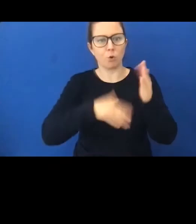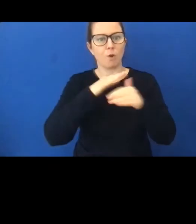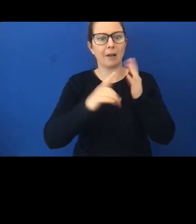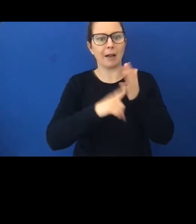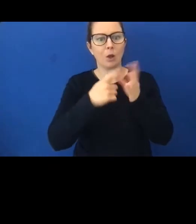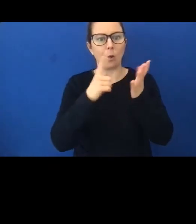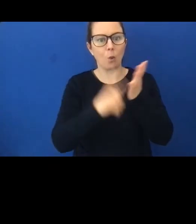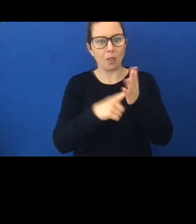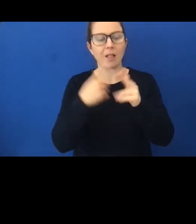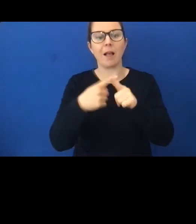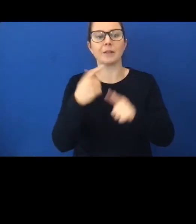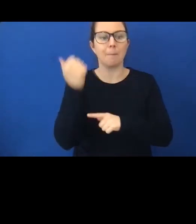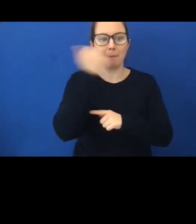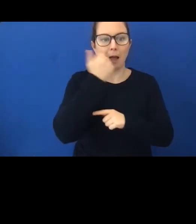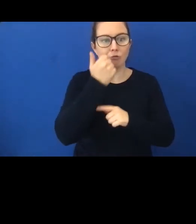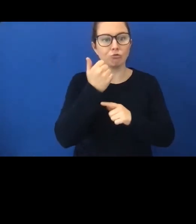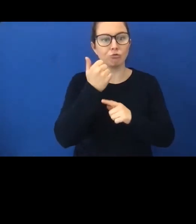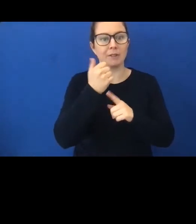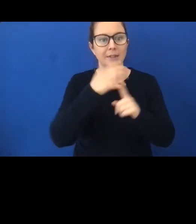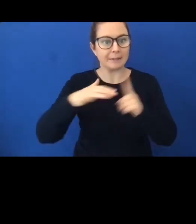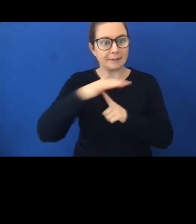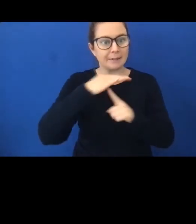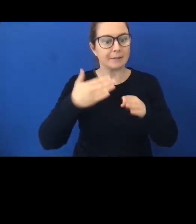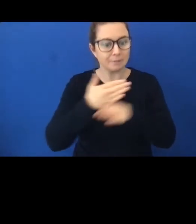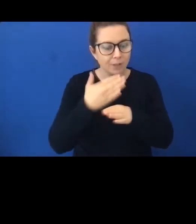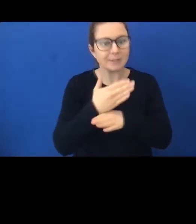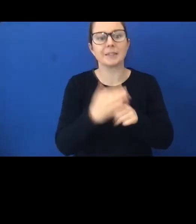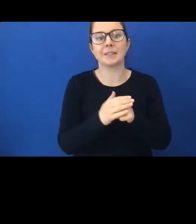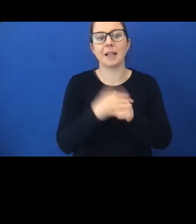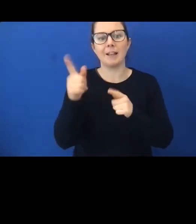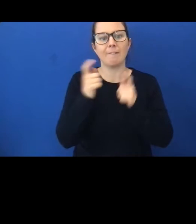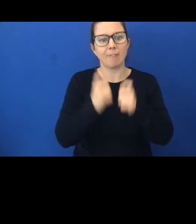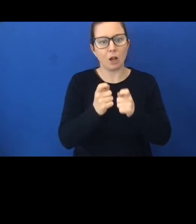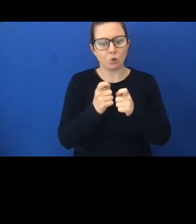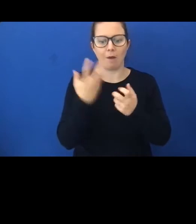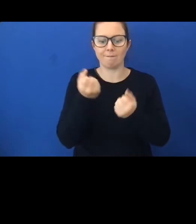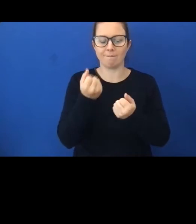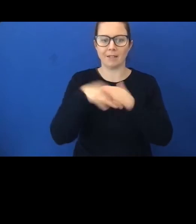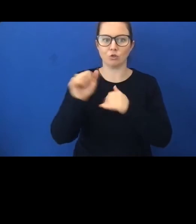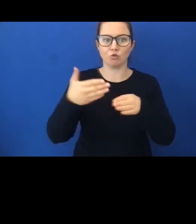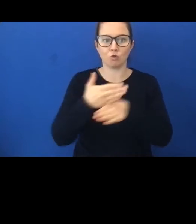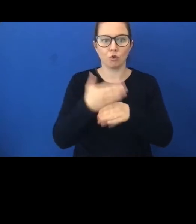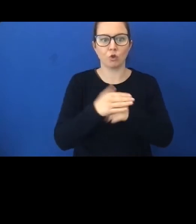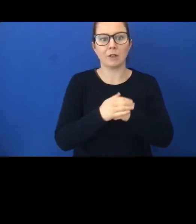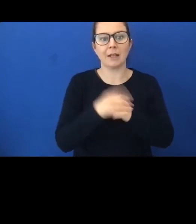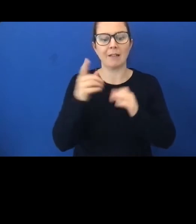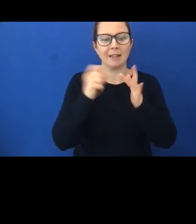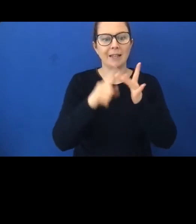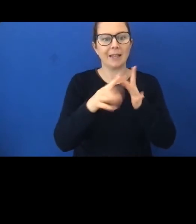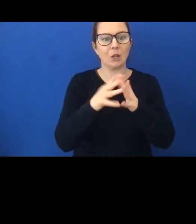tikanga Maori practices and values to his role. His iwi affiliations,